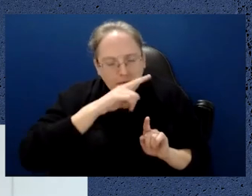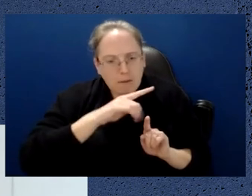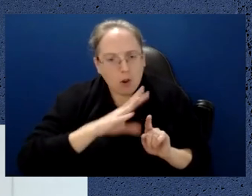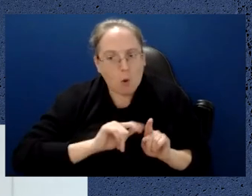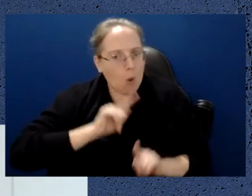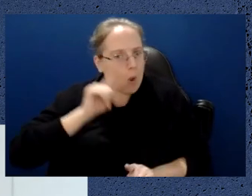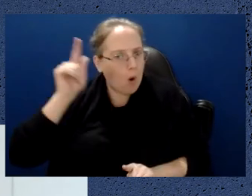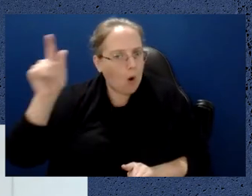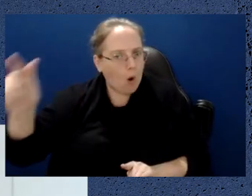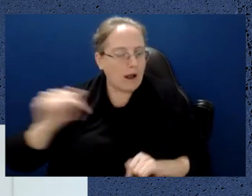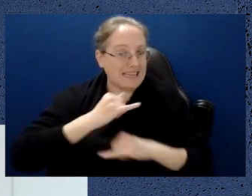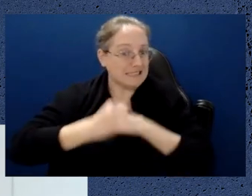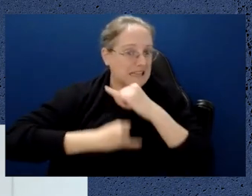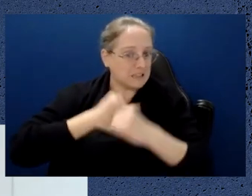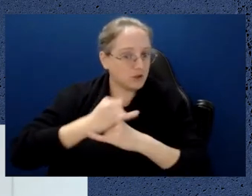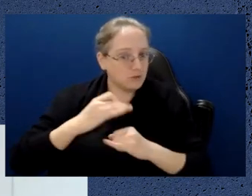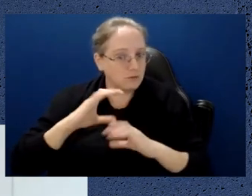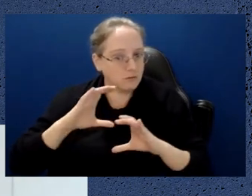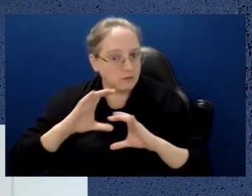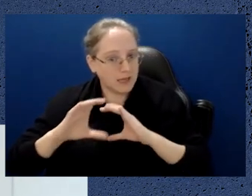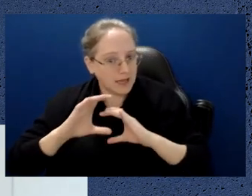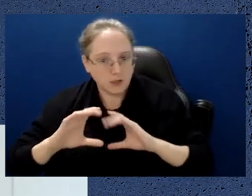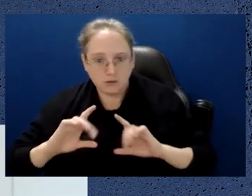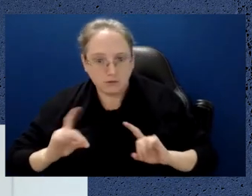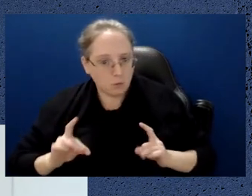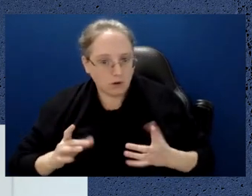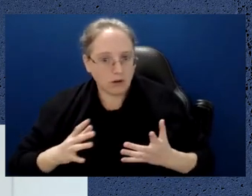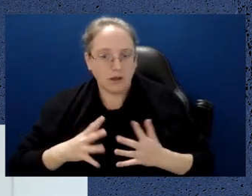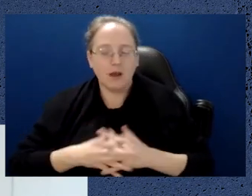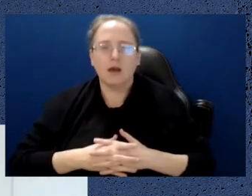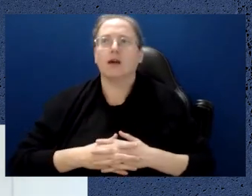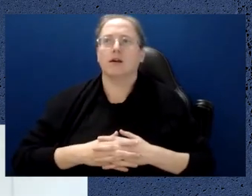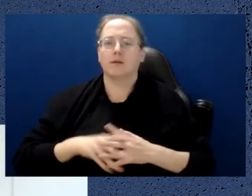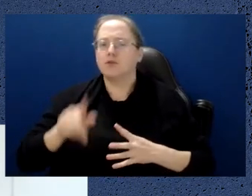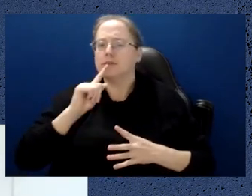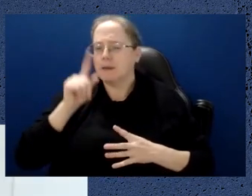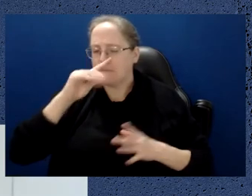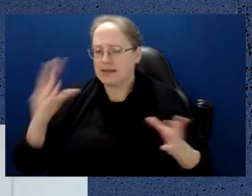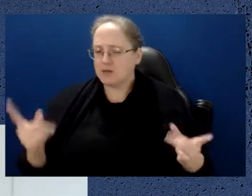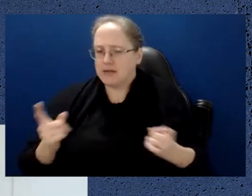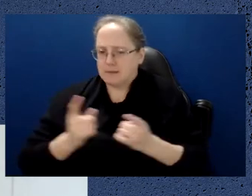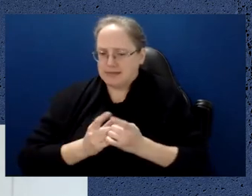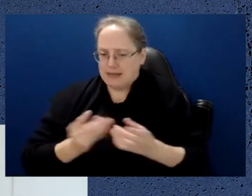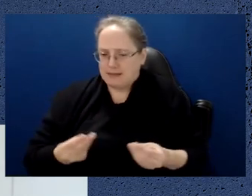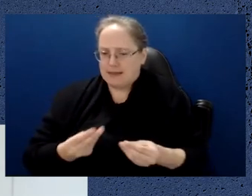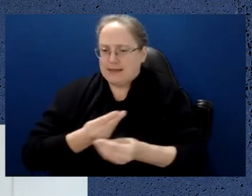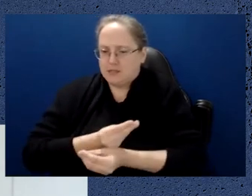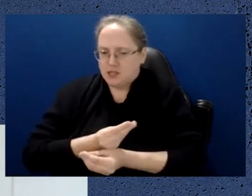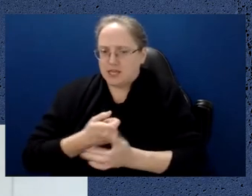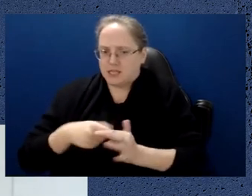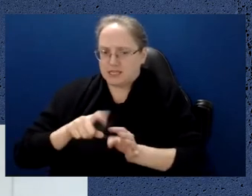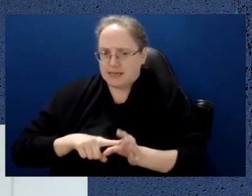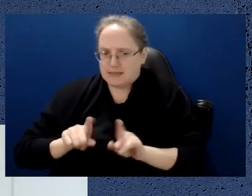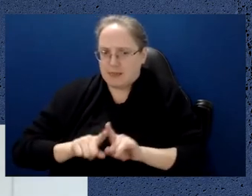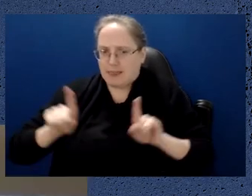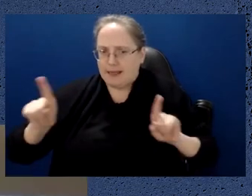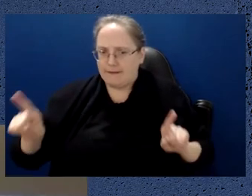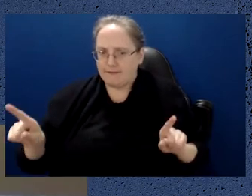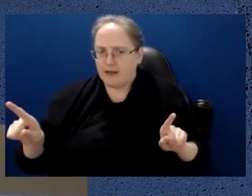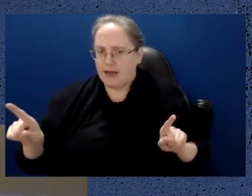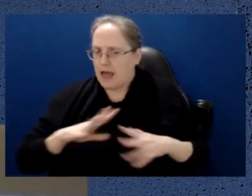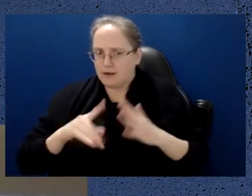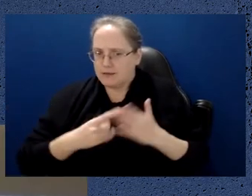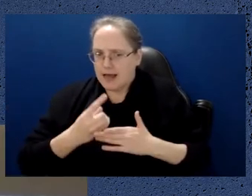then do that getting together to exchange those keys in the first place, especially when we have things like COVID happening? That's a good point.